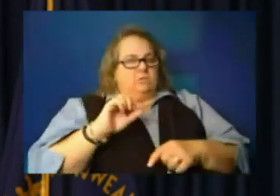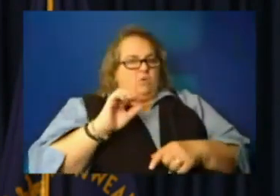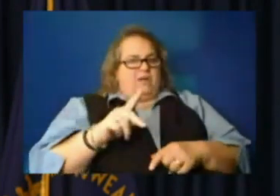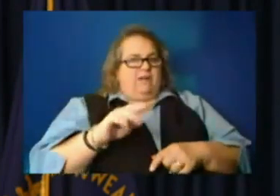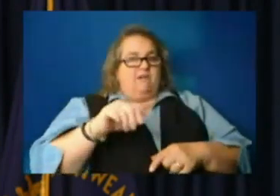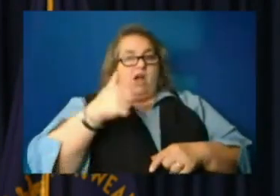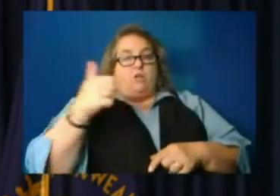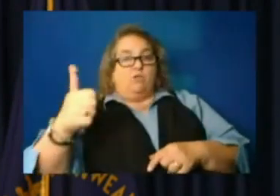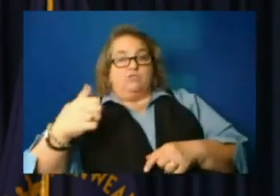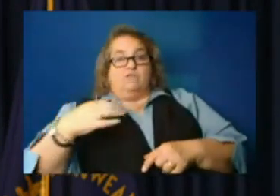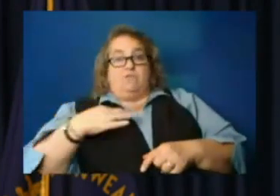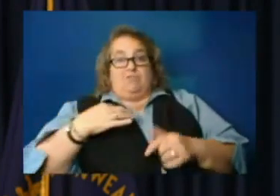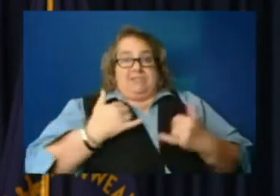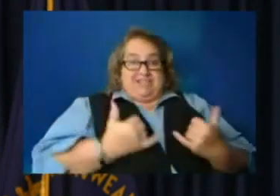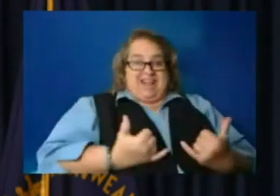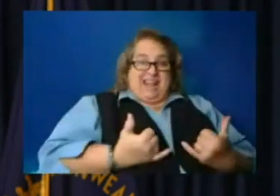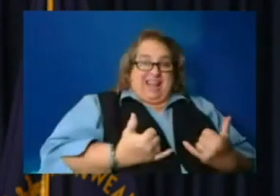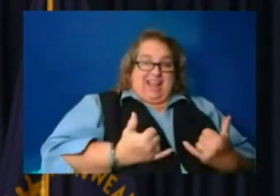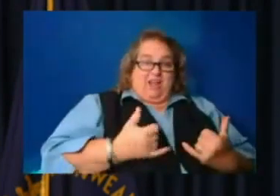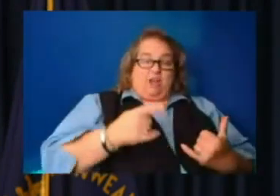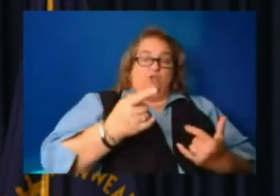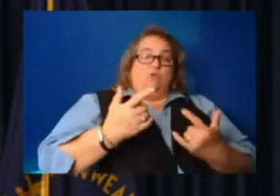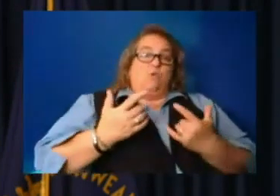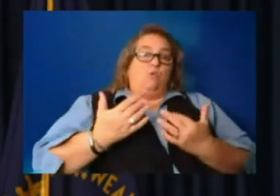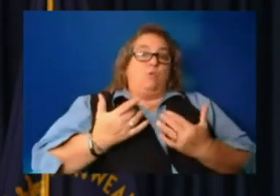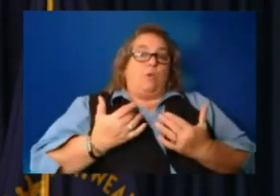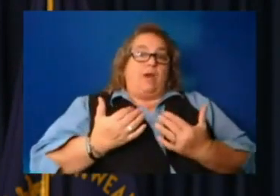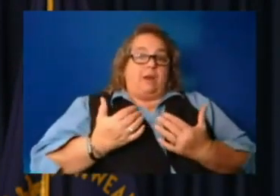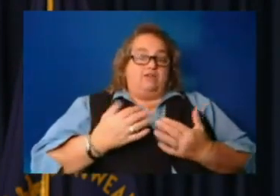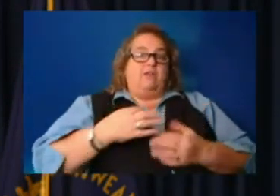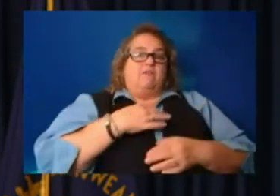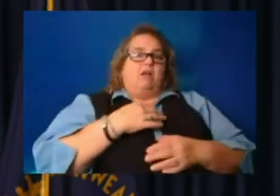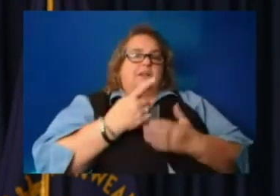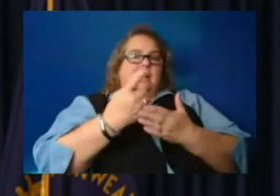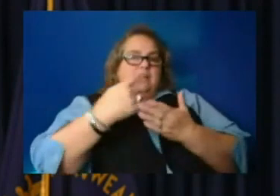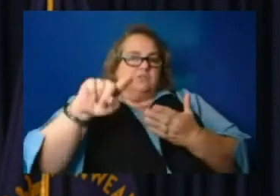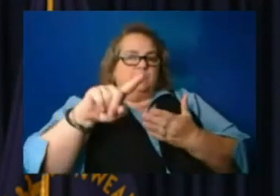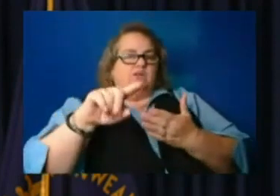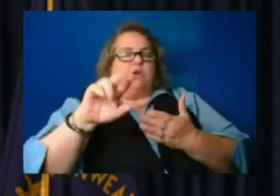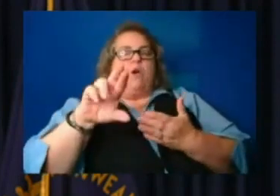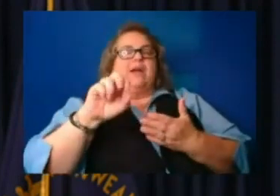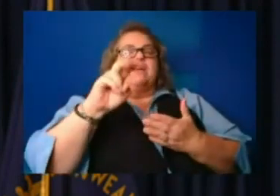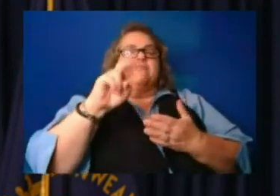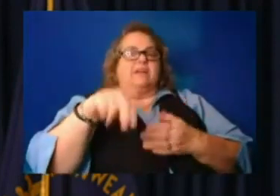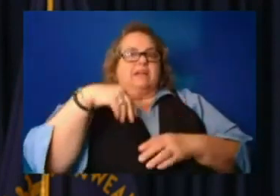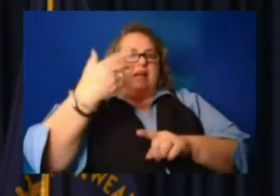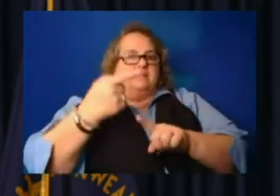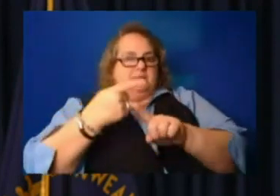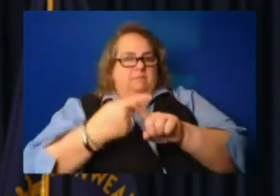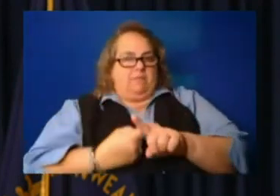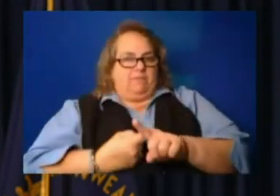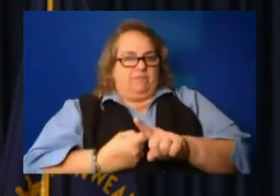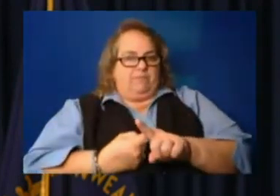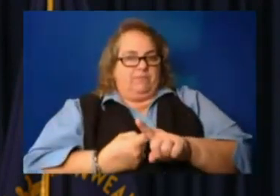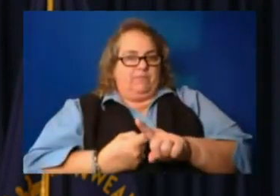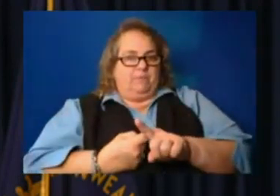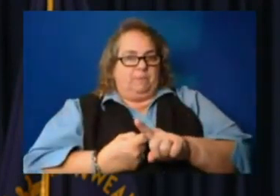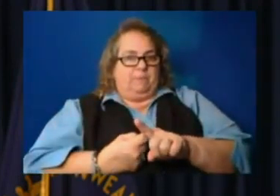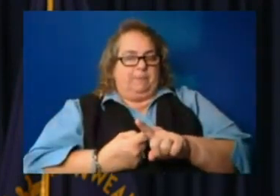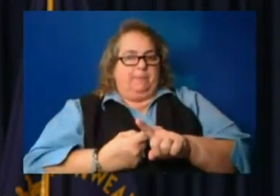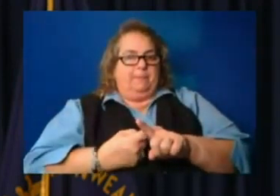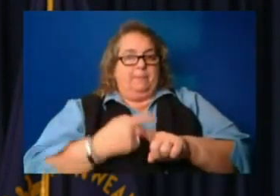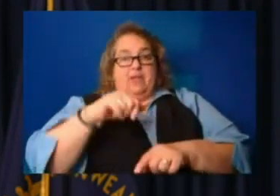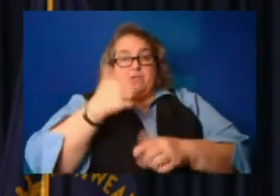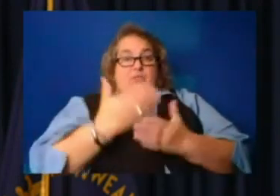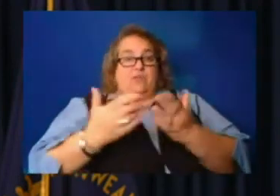right now and you're willing to volunteer next week or even next month. Now, the other thing that you can do is